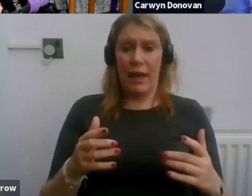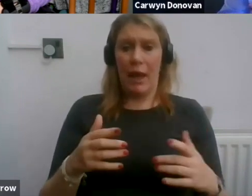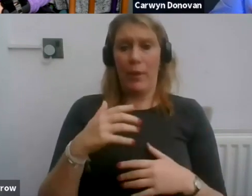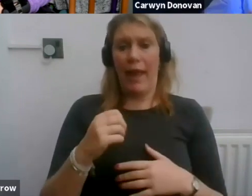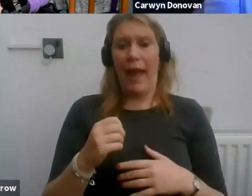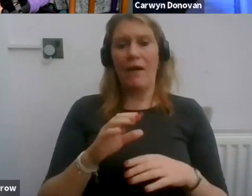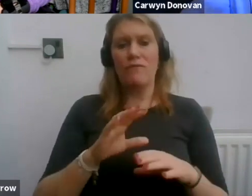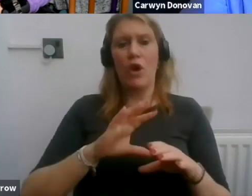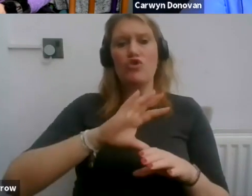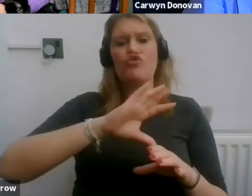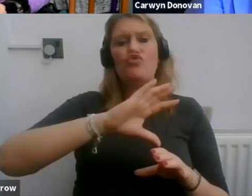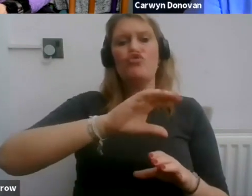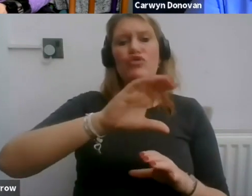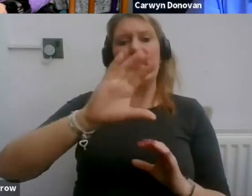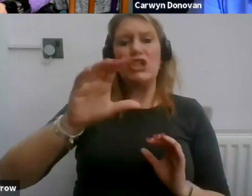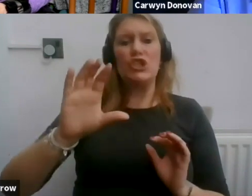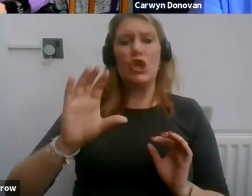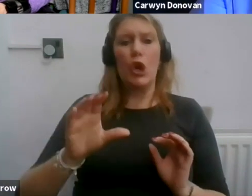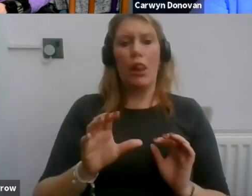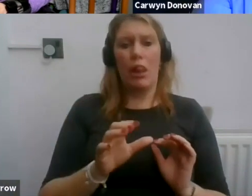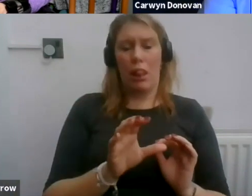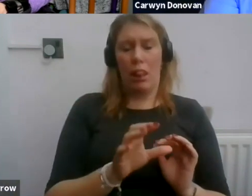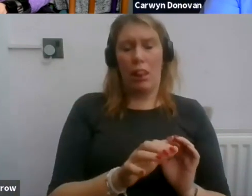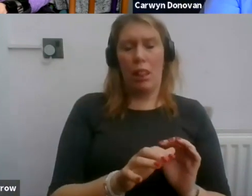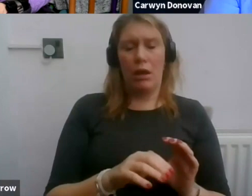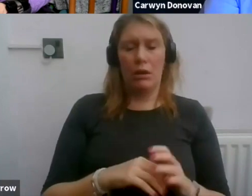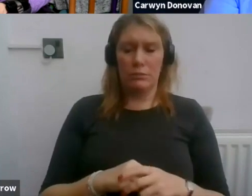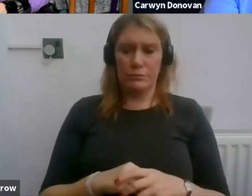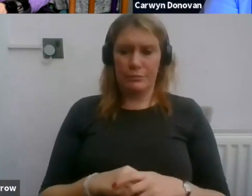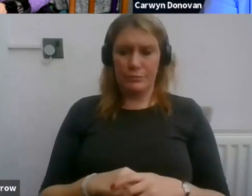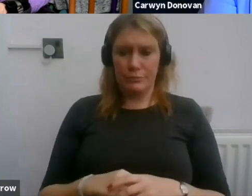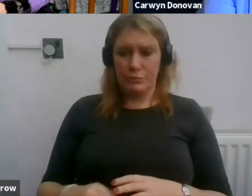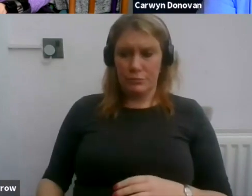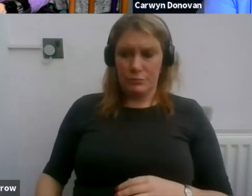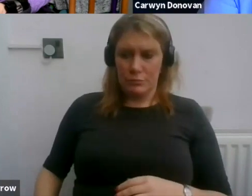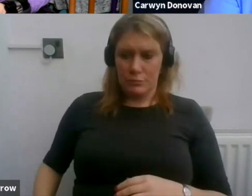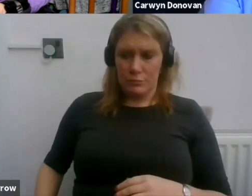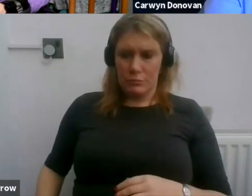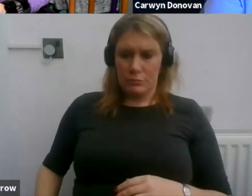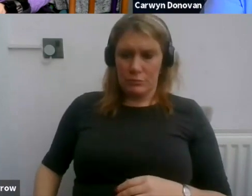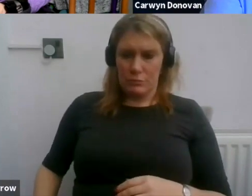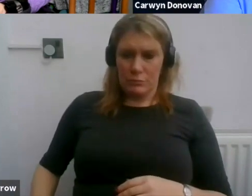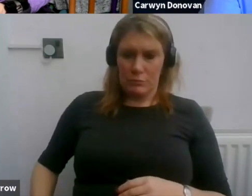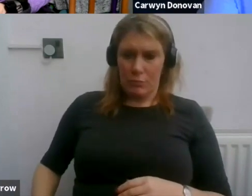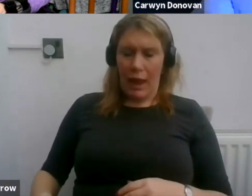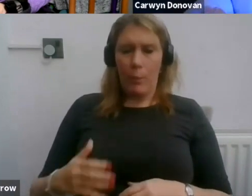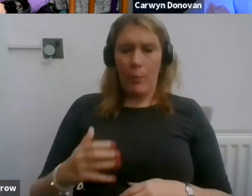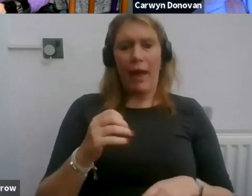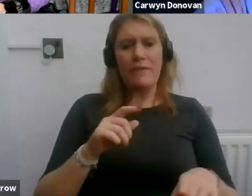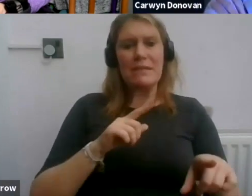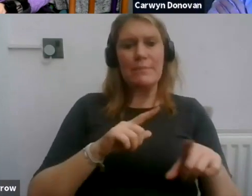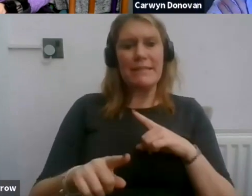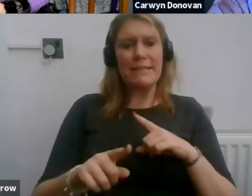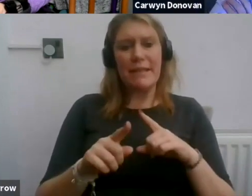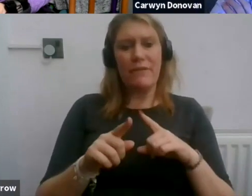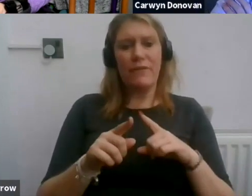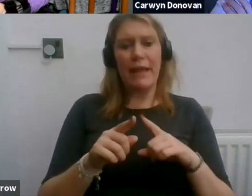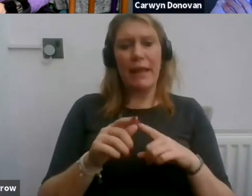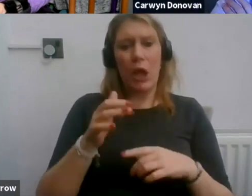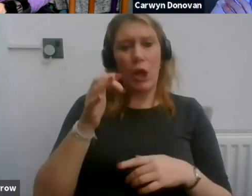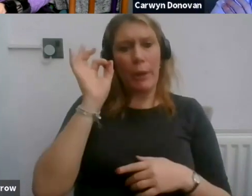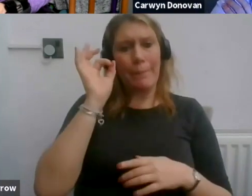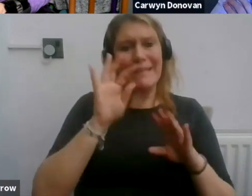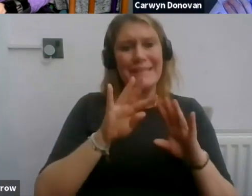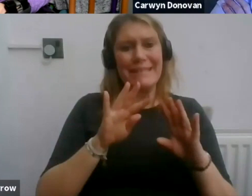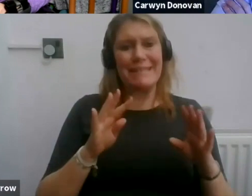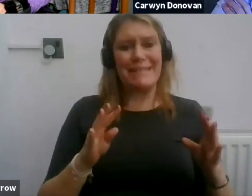branches. And we've also got specific committees designed to set